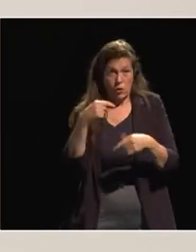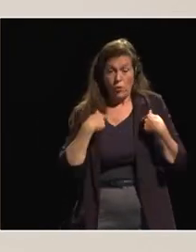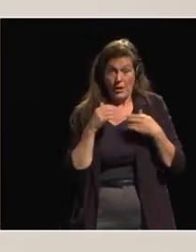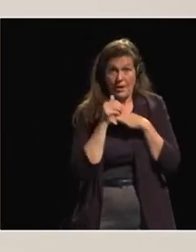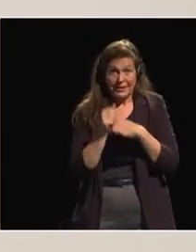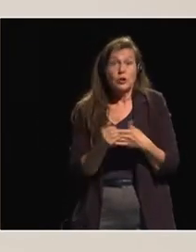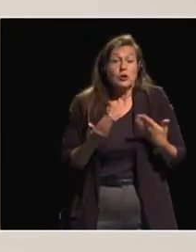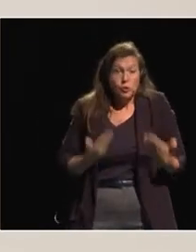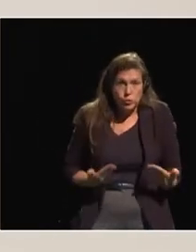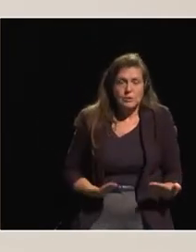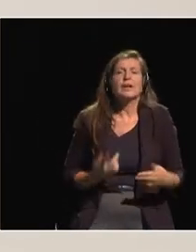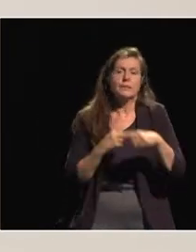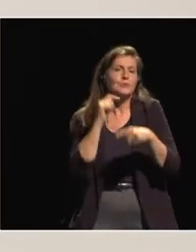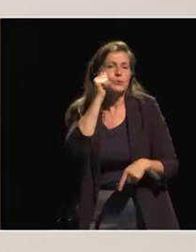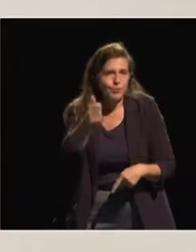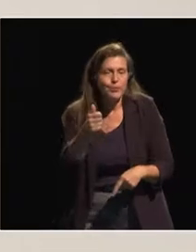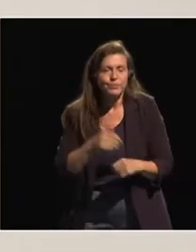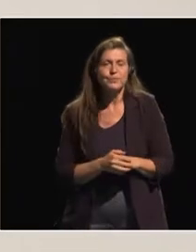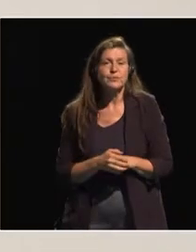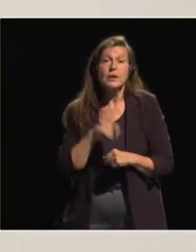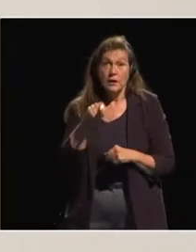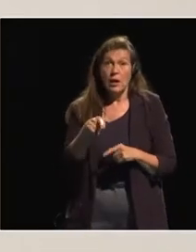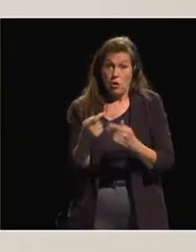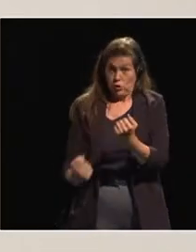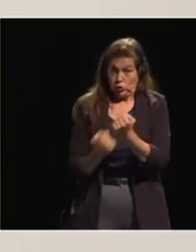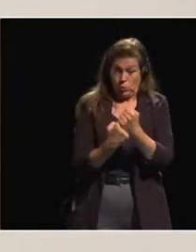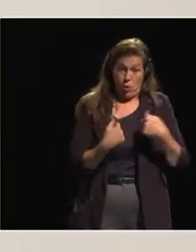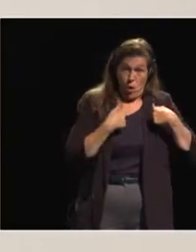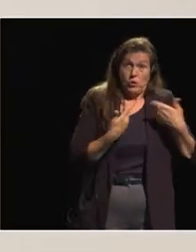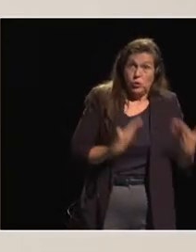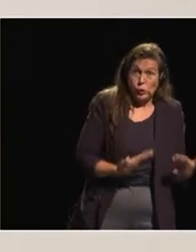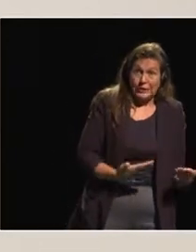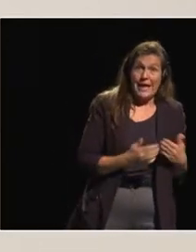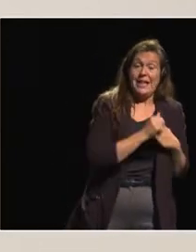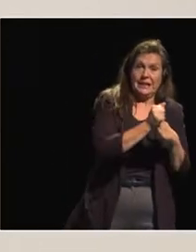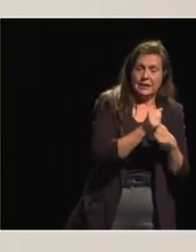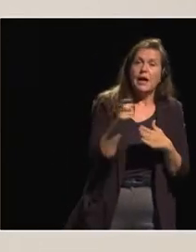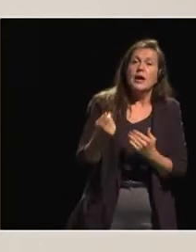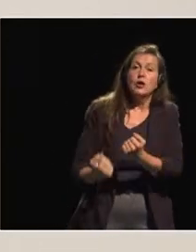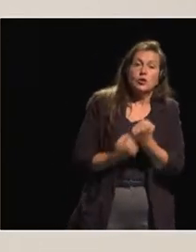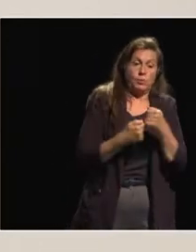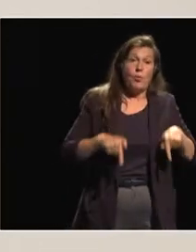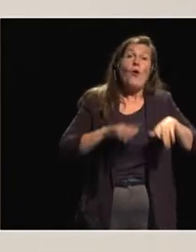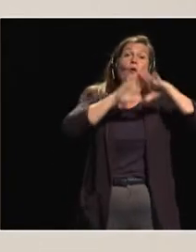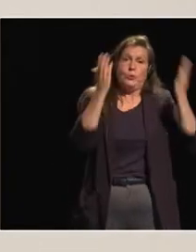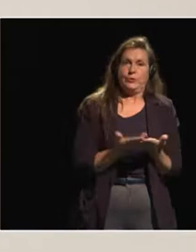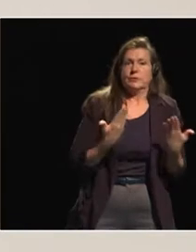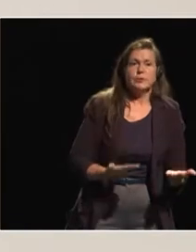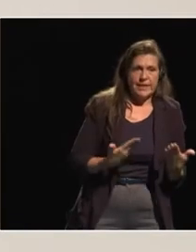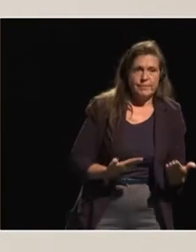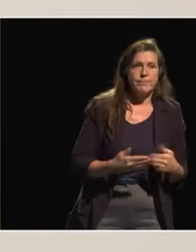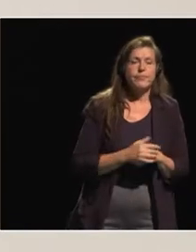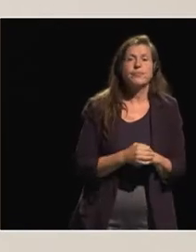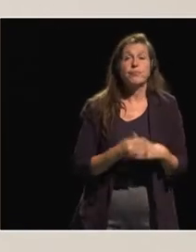tomorrow. And if you support a young leader today, you are supporting the world of today. I am a young